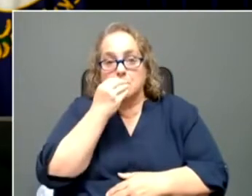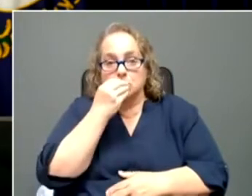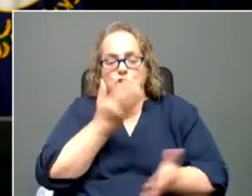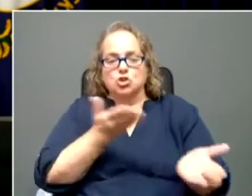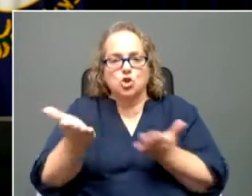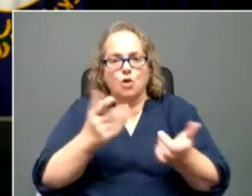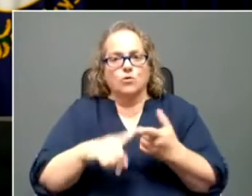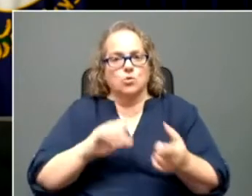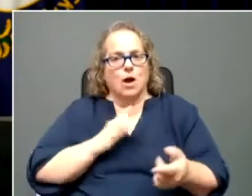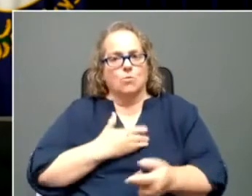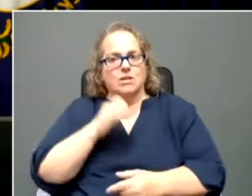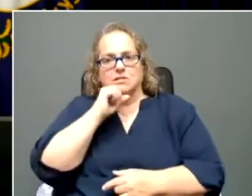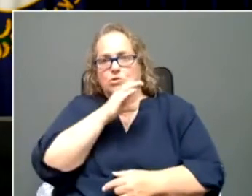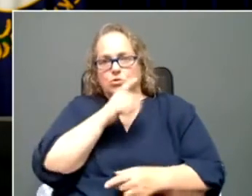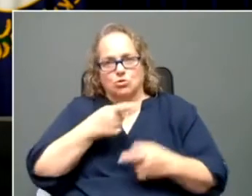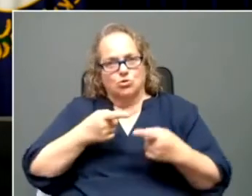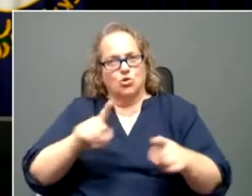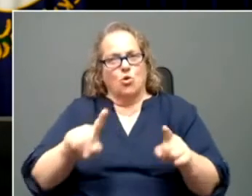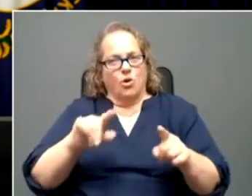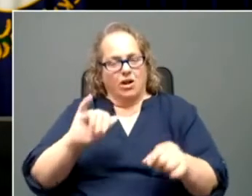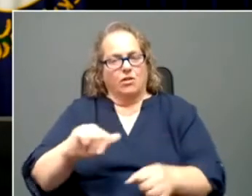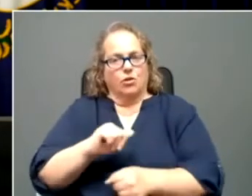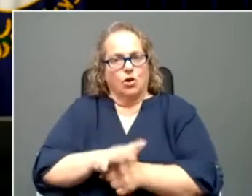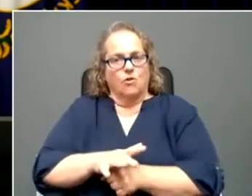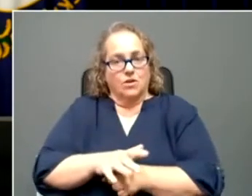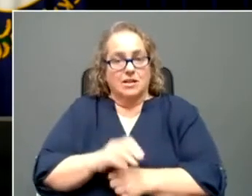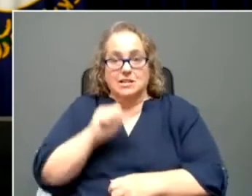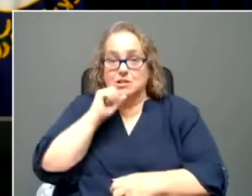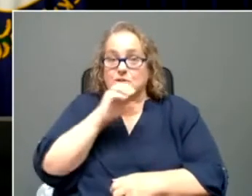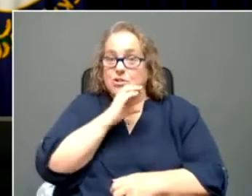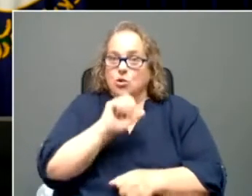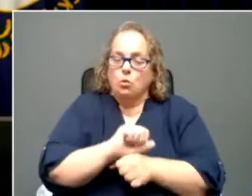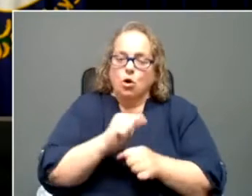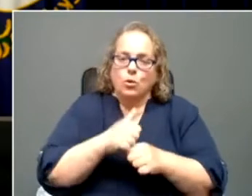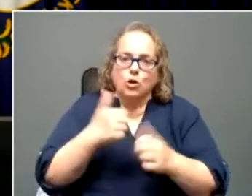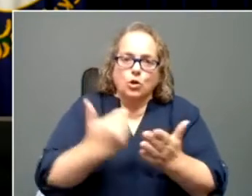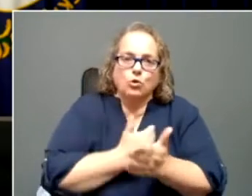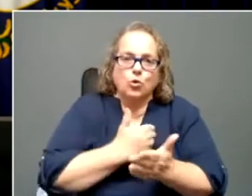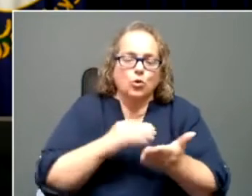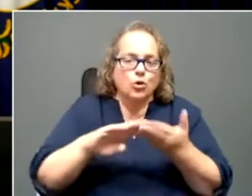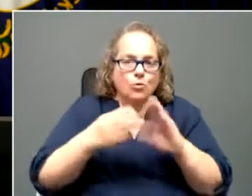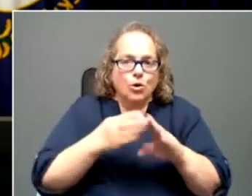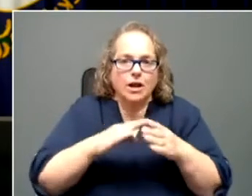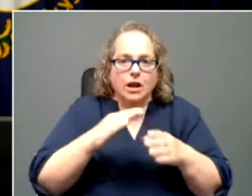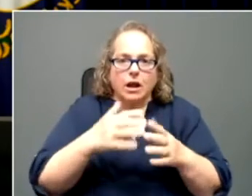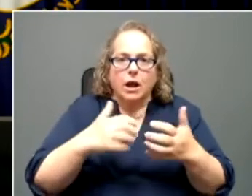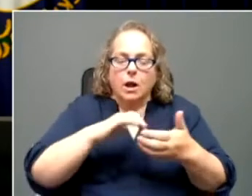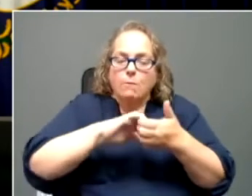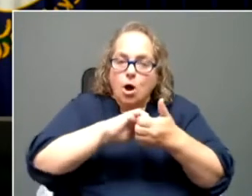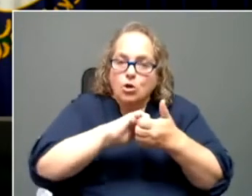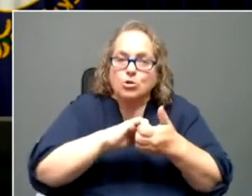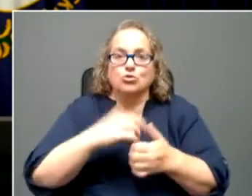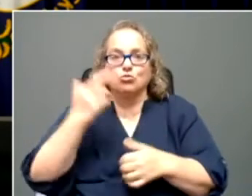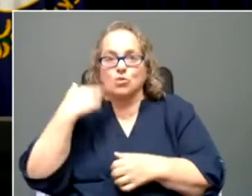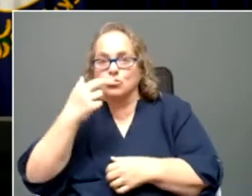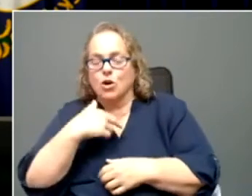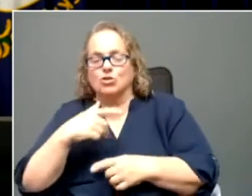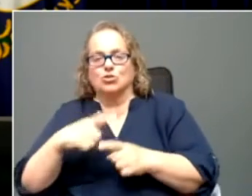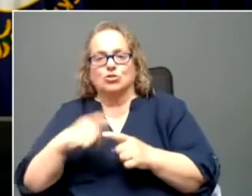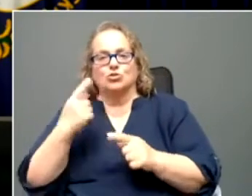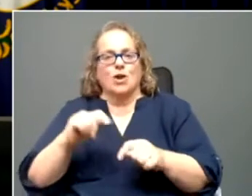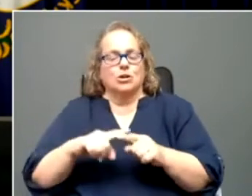during the pandemic. Senior centers worked with new community partners and local restaurants to eliminate a wait list for meals.